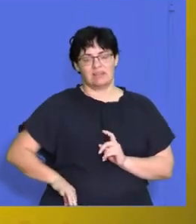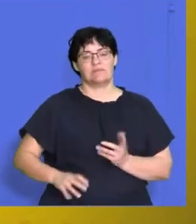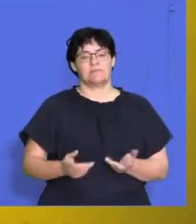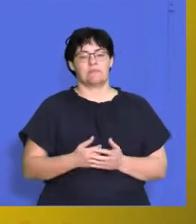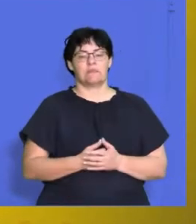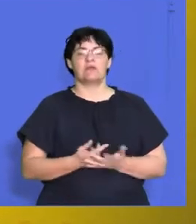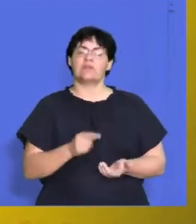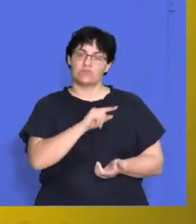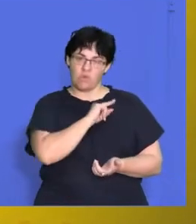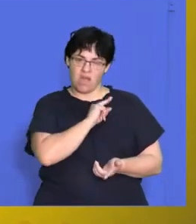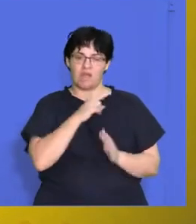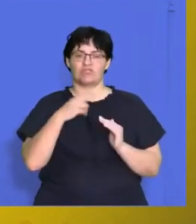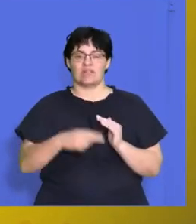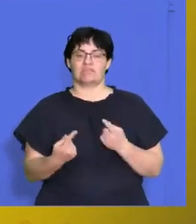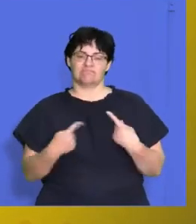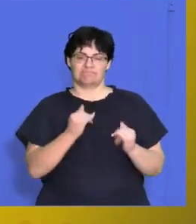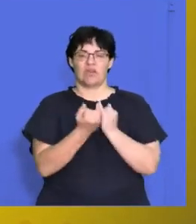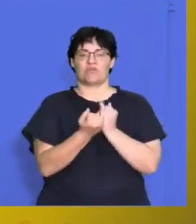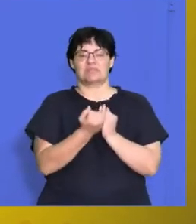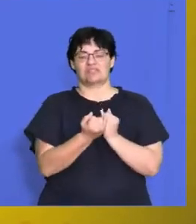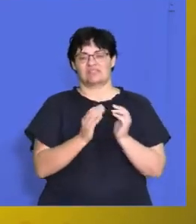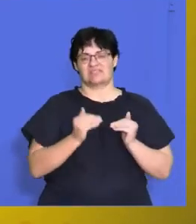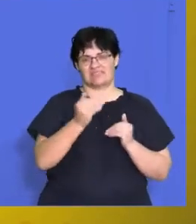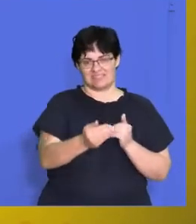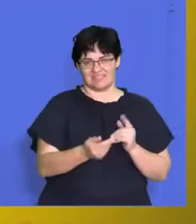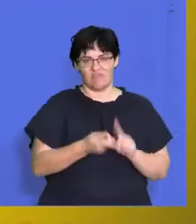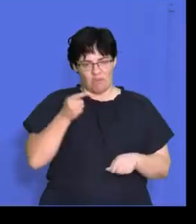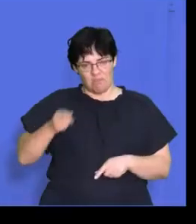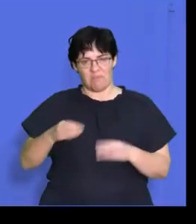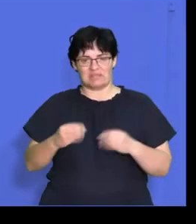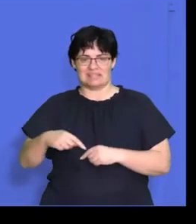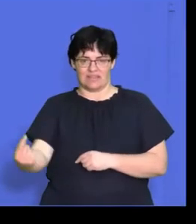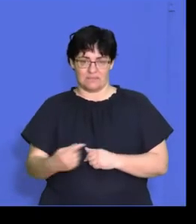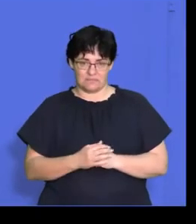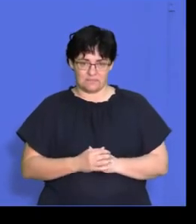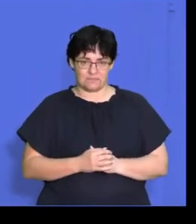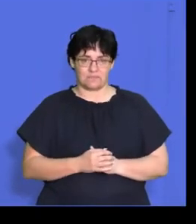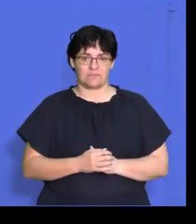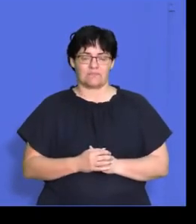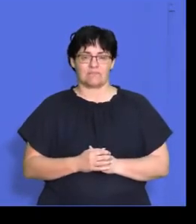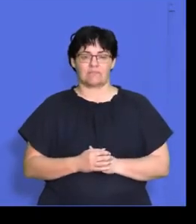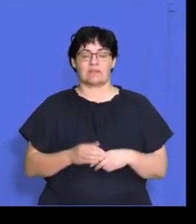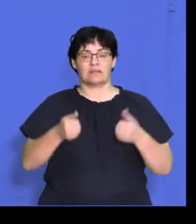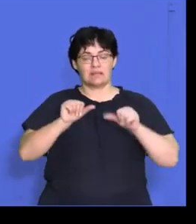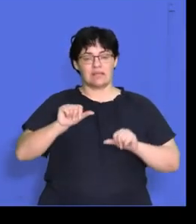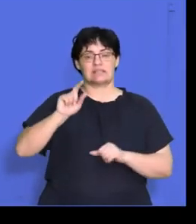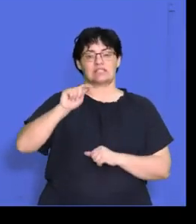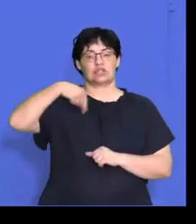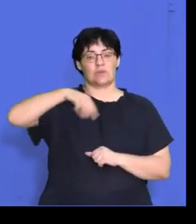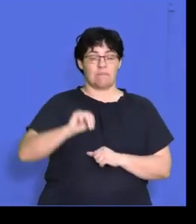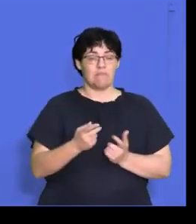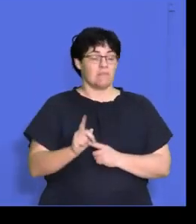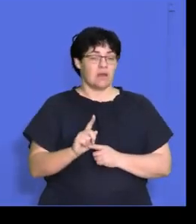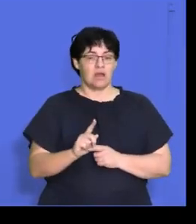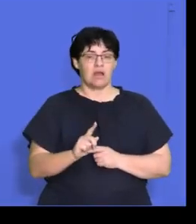them which is going to result in that competitive edge over their competitors. The next TQM element is